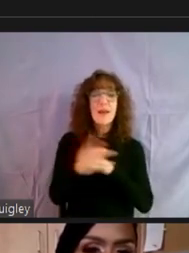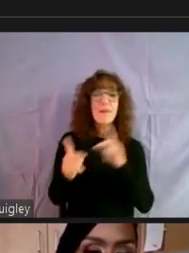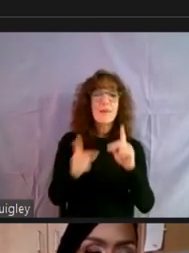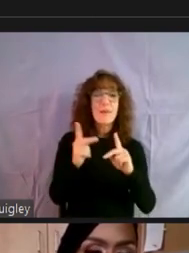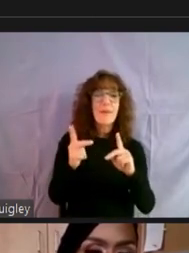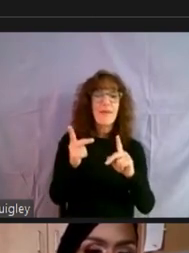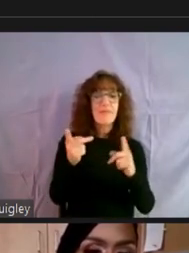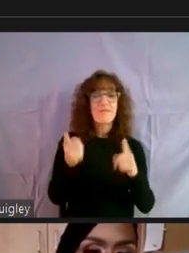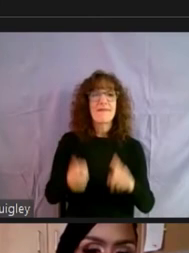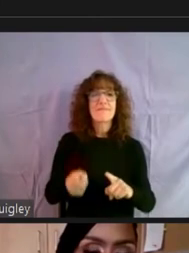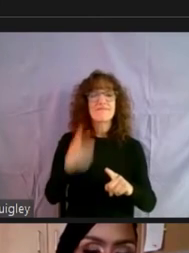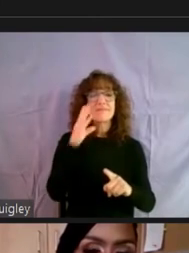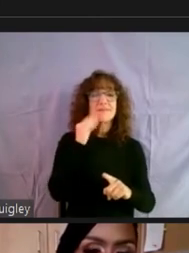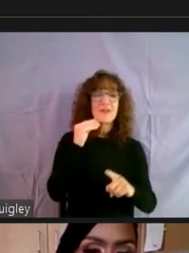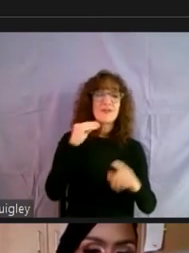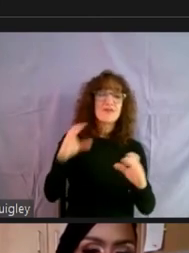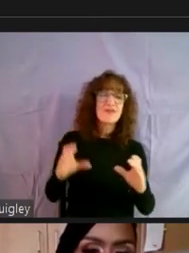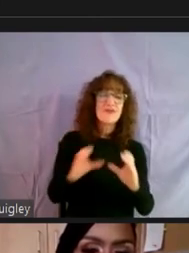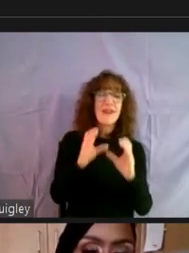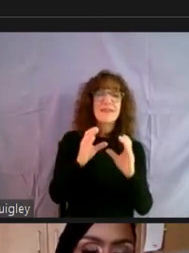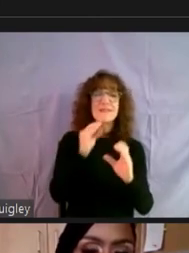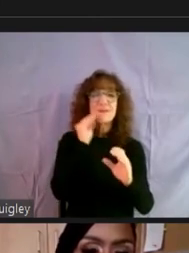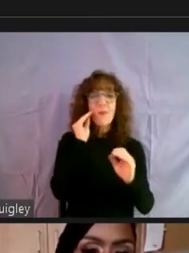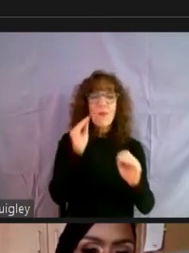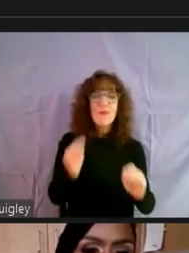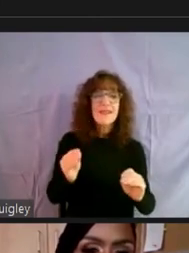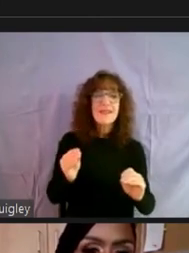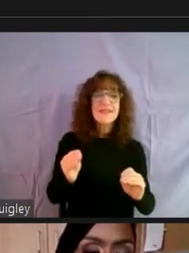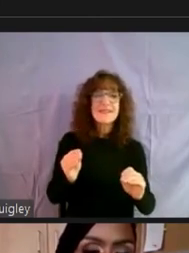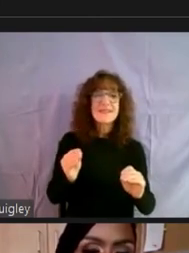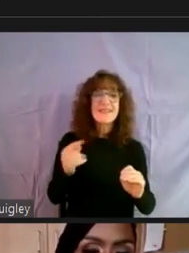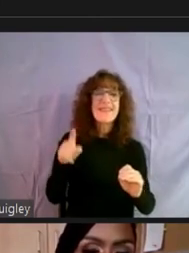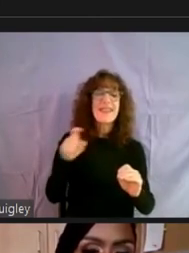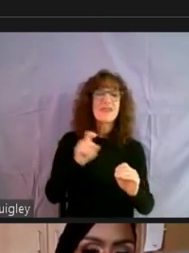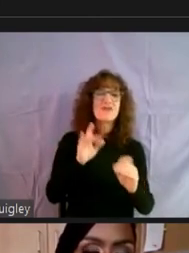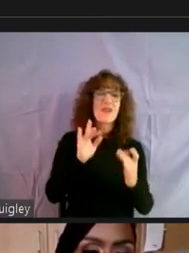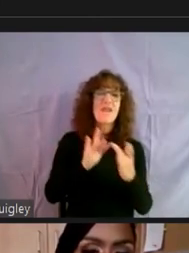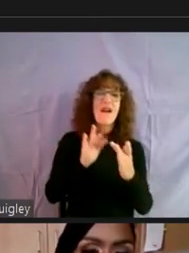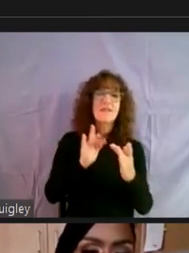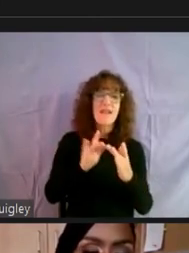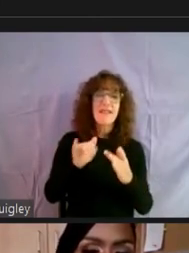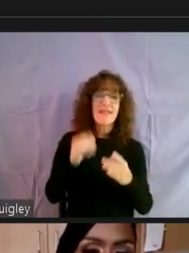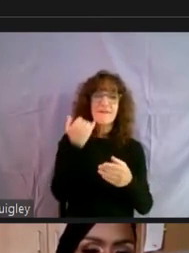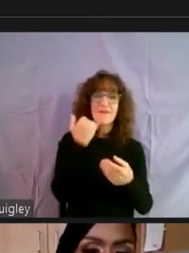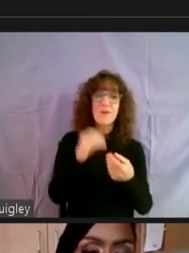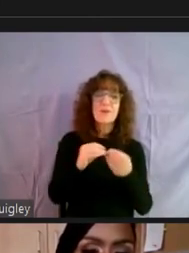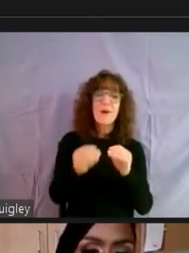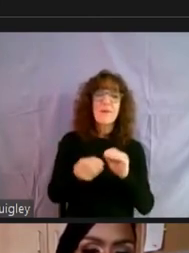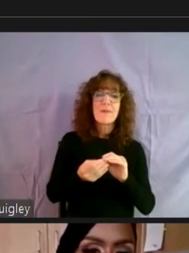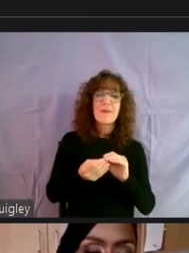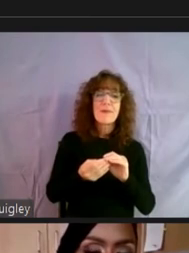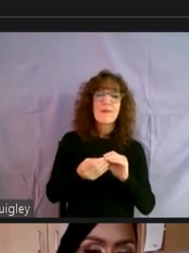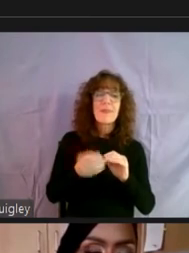in crisis, um, experiencing homelessness or other crisis, they should, um, contact that number. We do also have